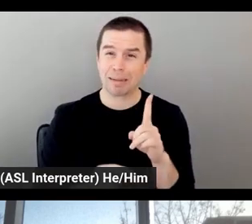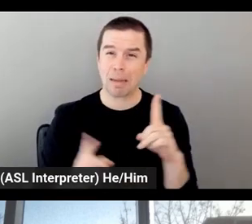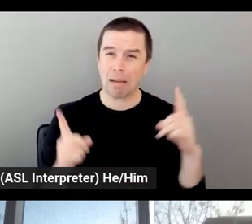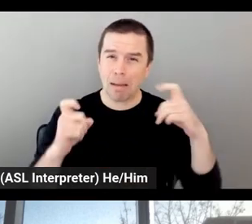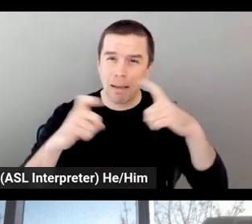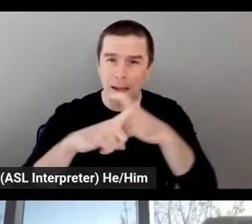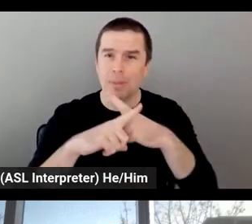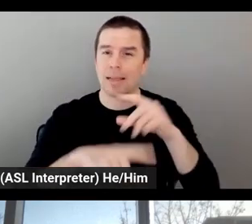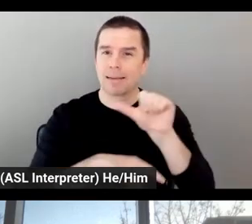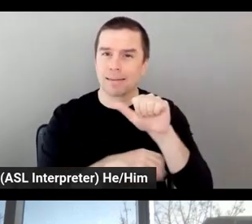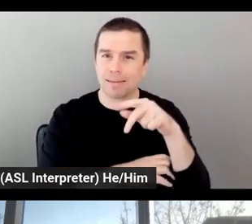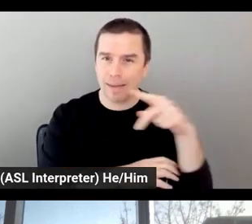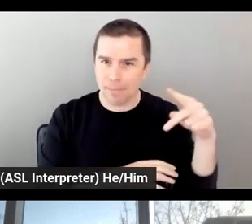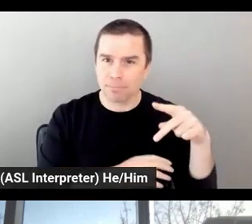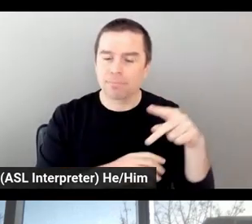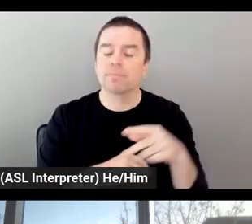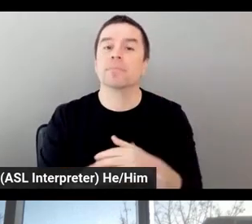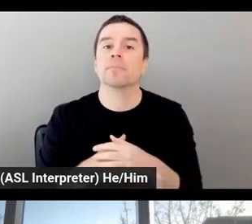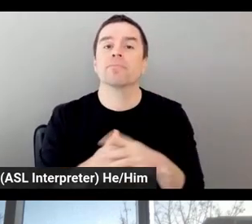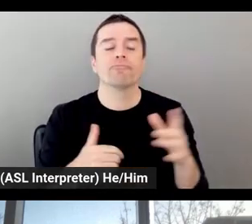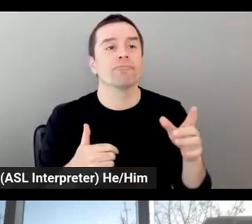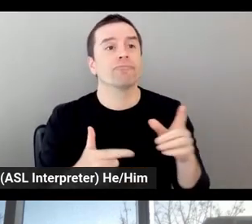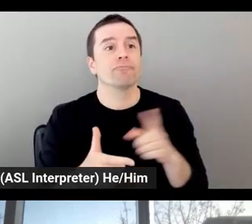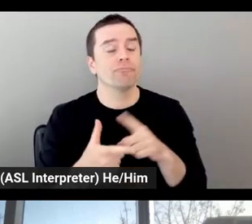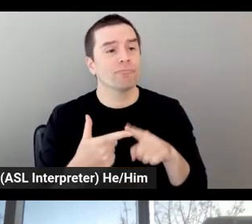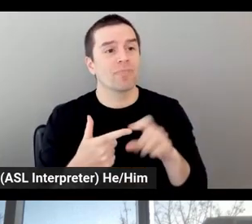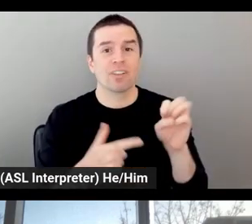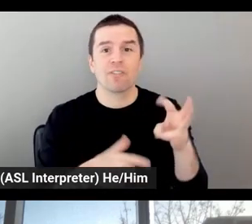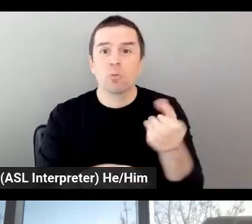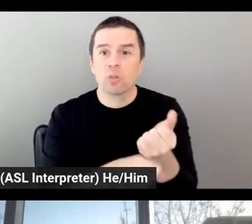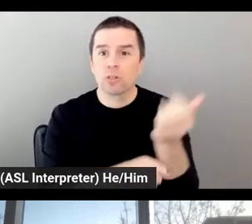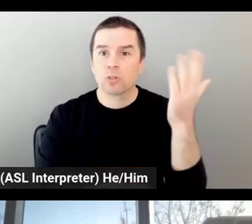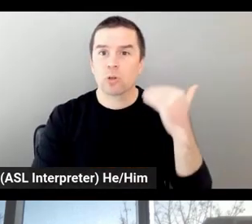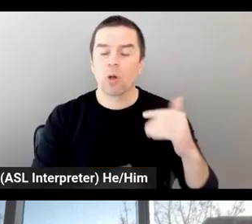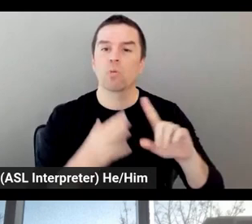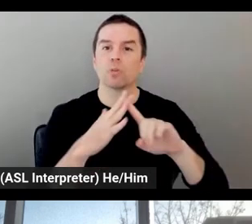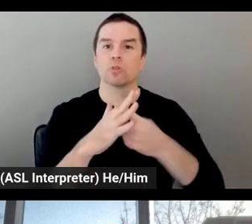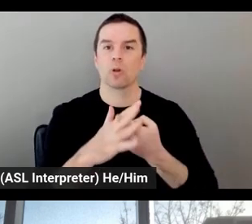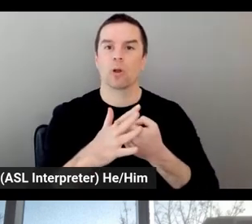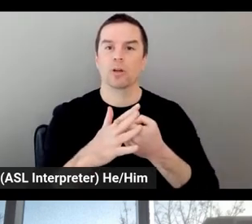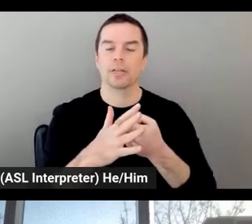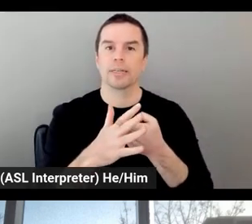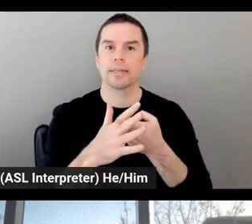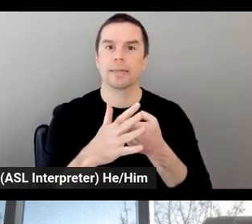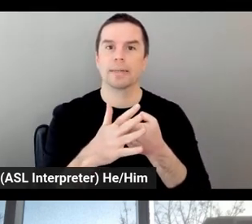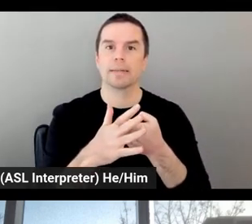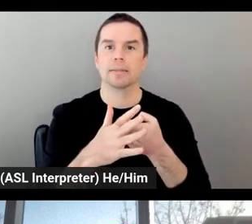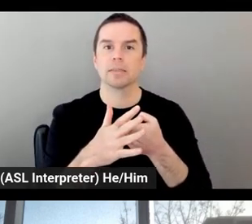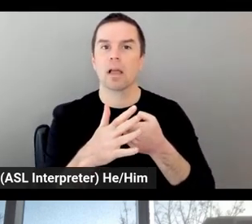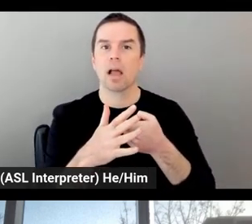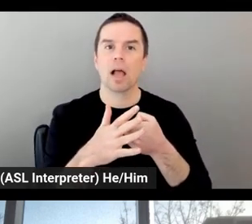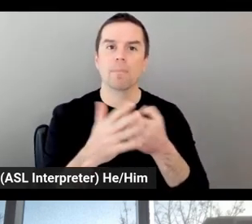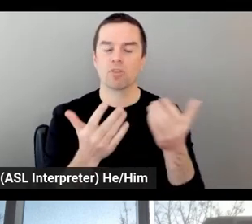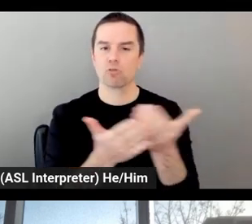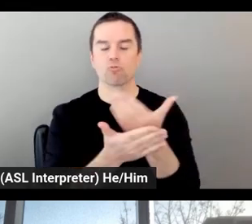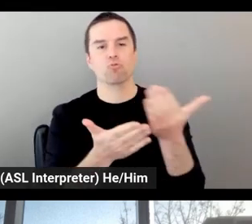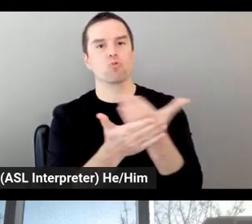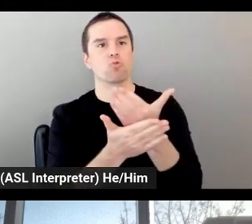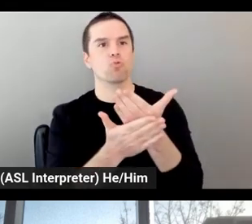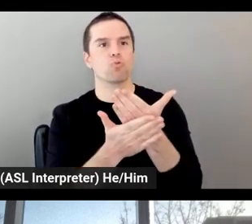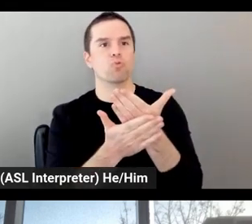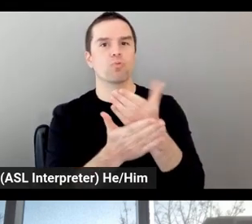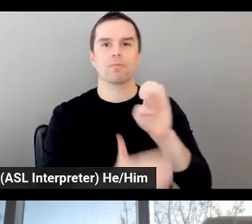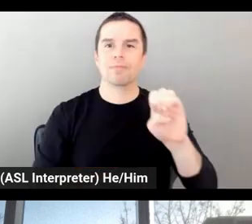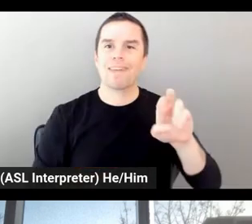then a few years ago, we started really this new, let's say, era of our relationship or our